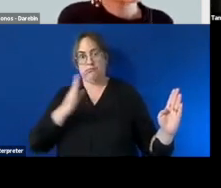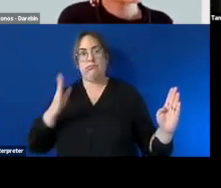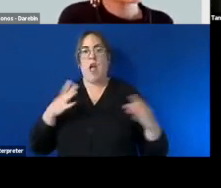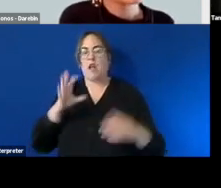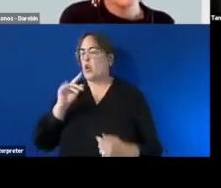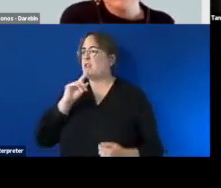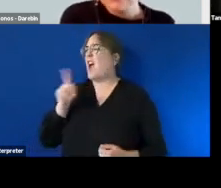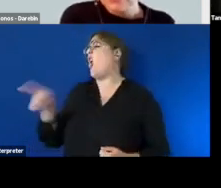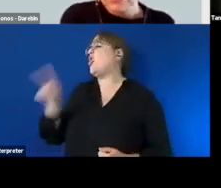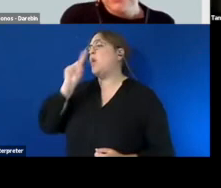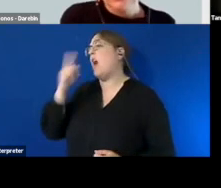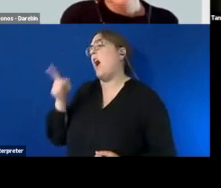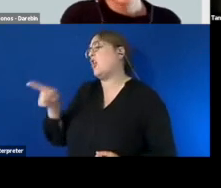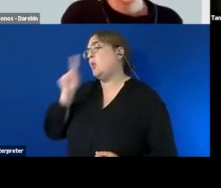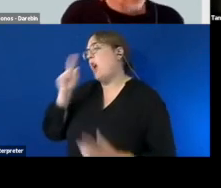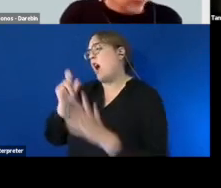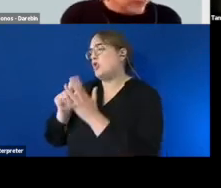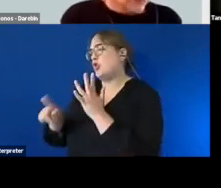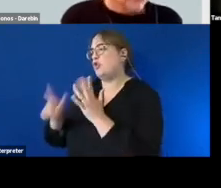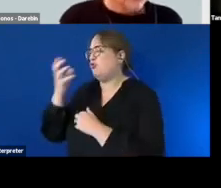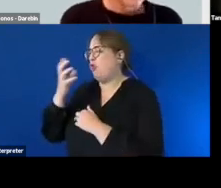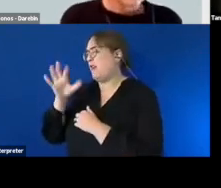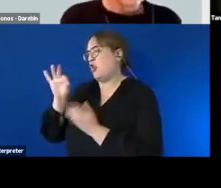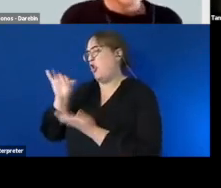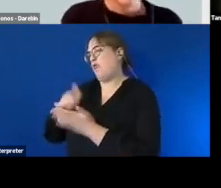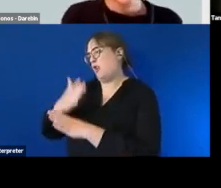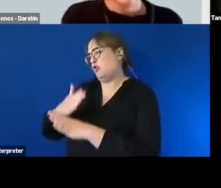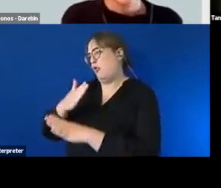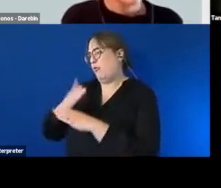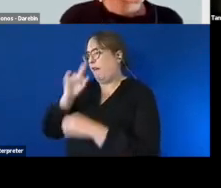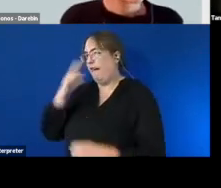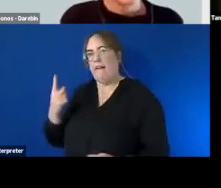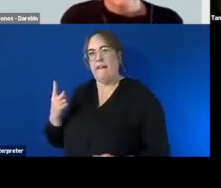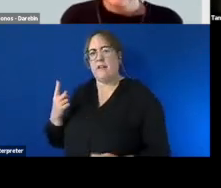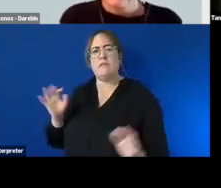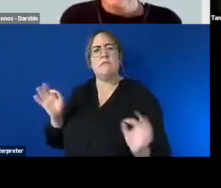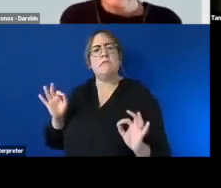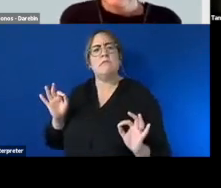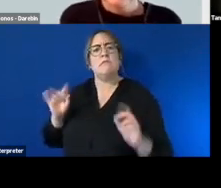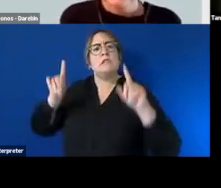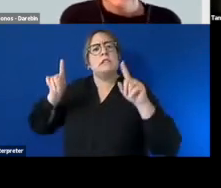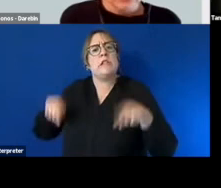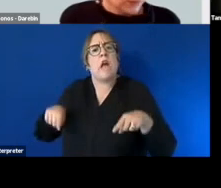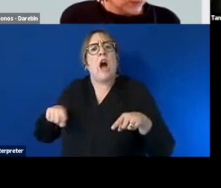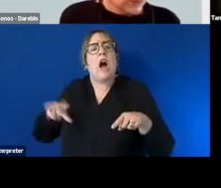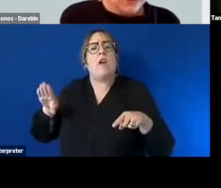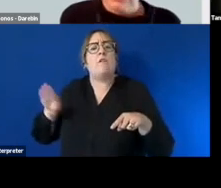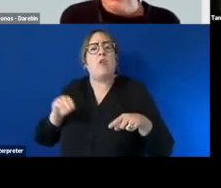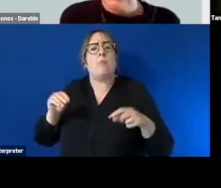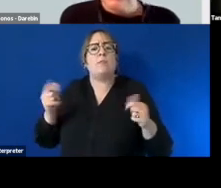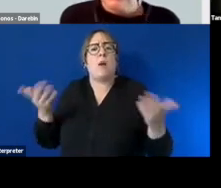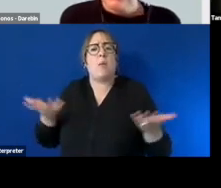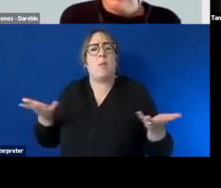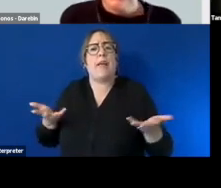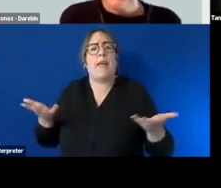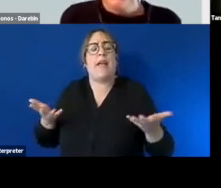can't really do it this is probably not the thing not the place for you uh again it's thanks jim with